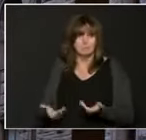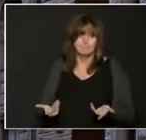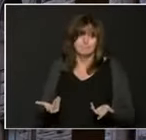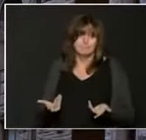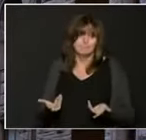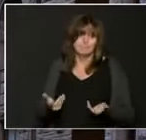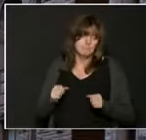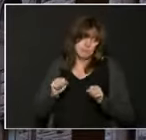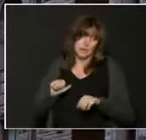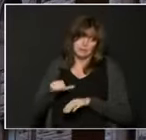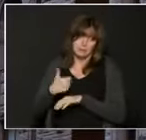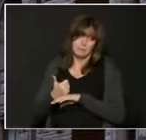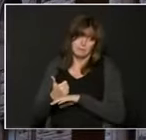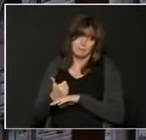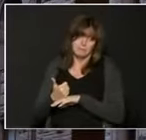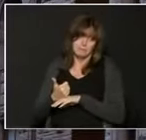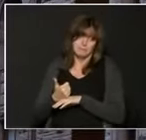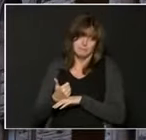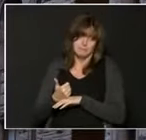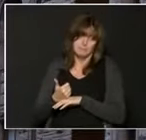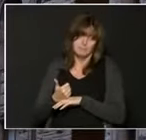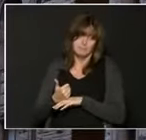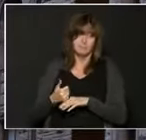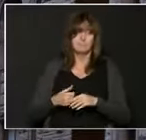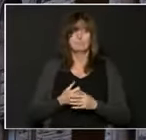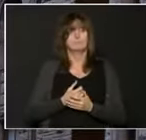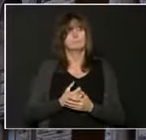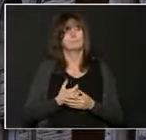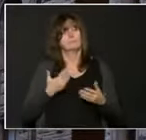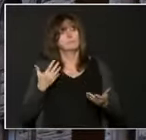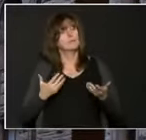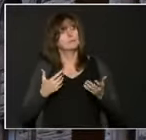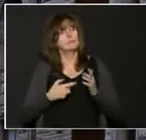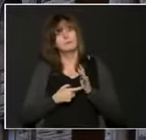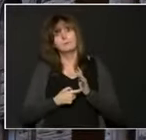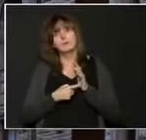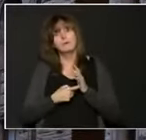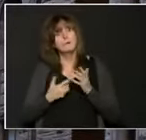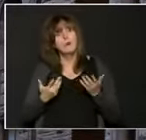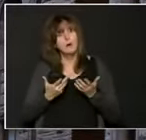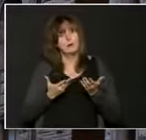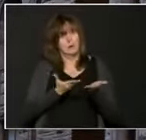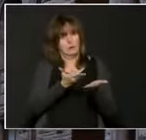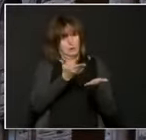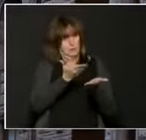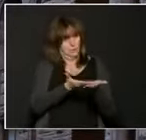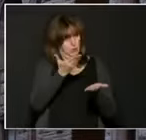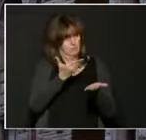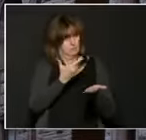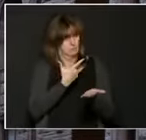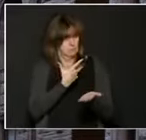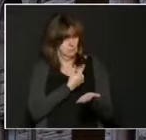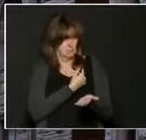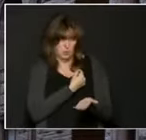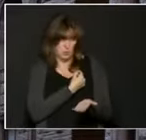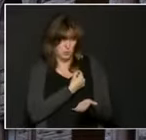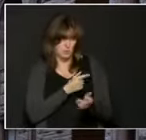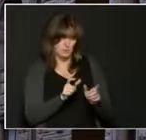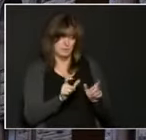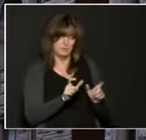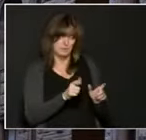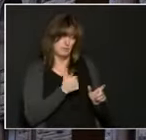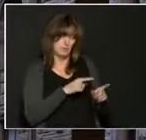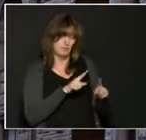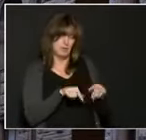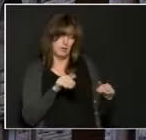So what may be mandatory is proof of immunization or vaccination with a proper product in order to have latitude and